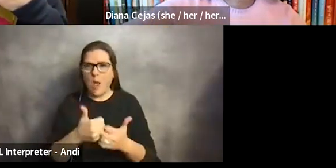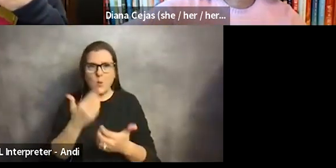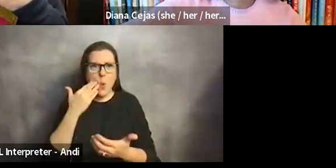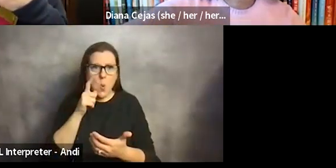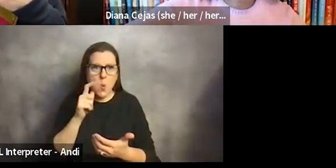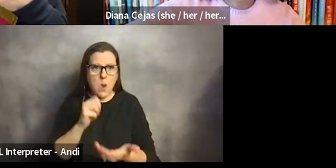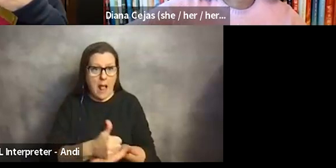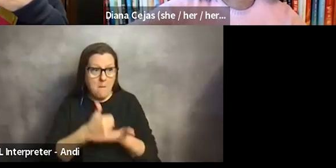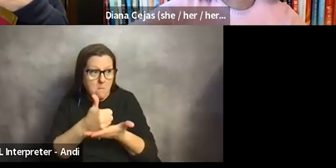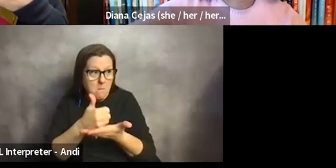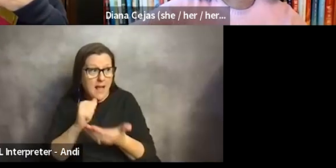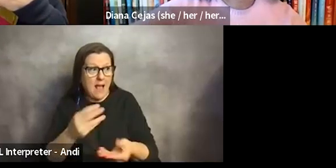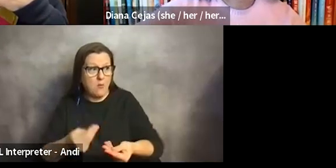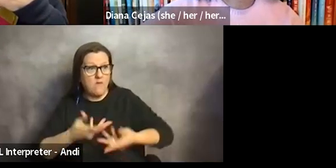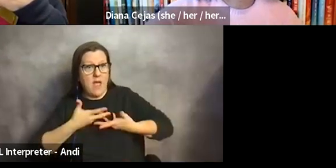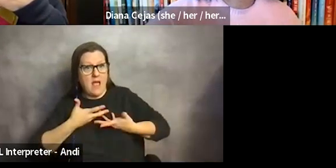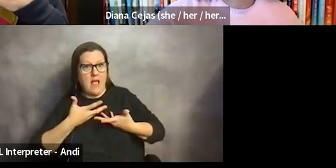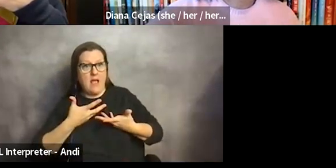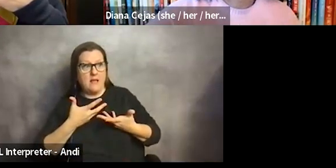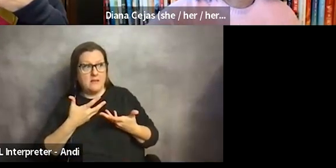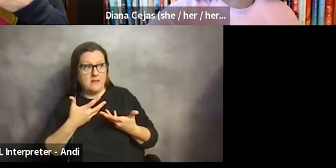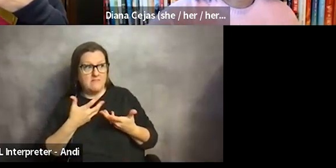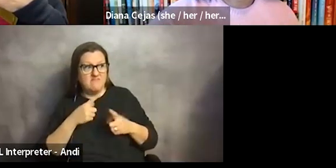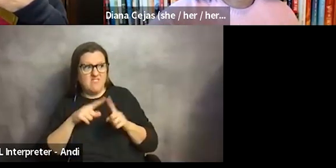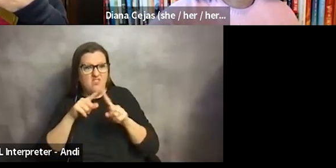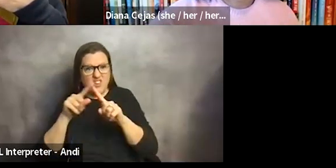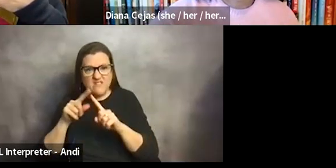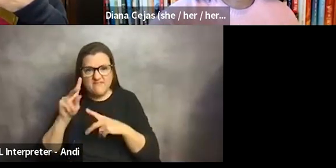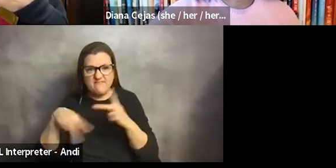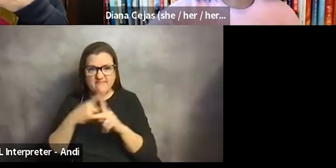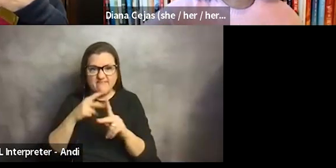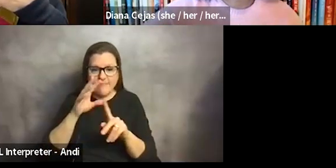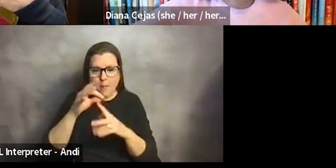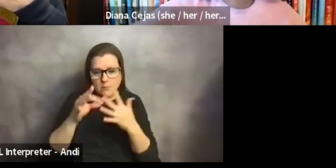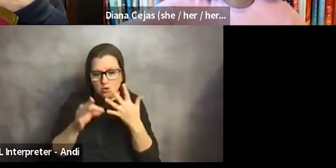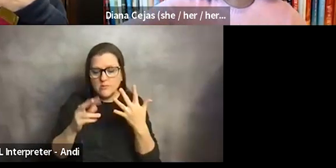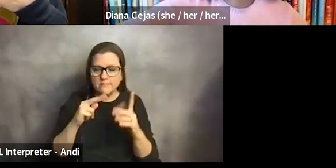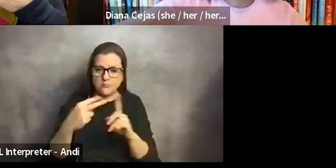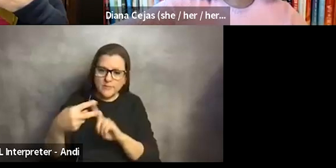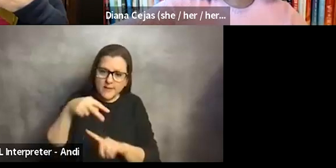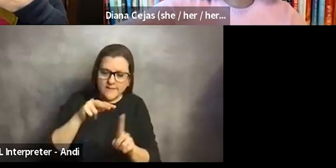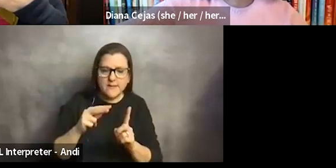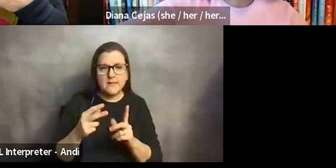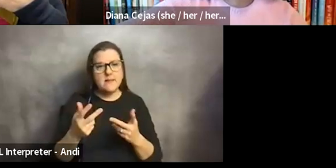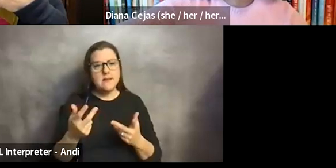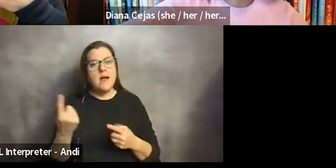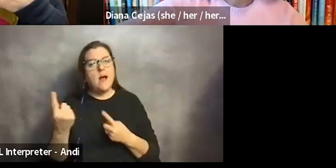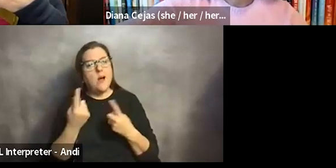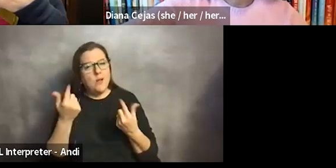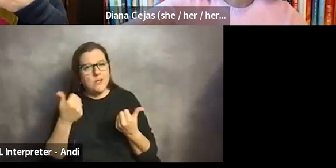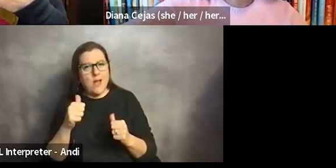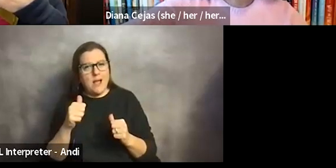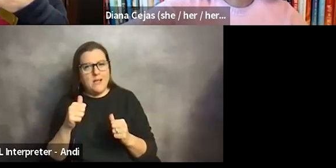with, um, you know, different, different, um, options, different thoughts. Um, I try and always center,